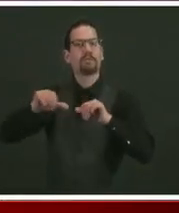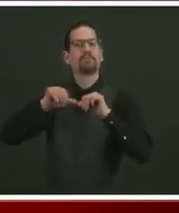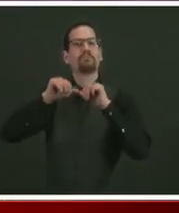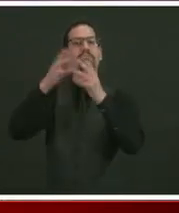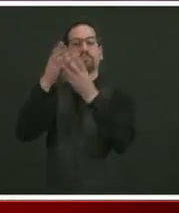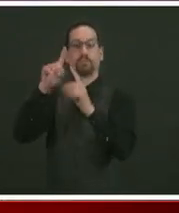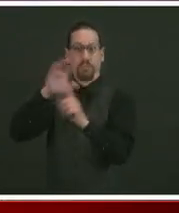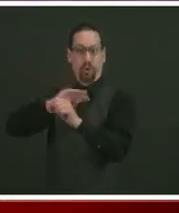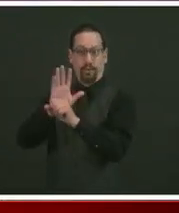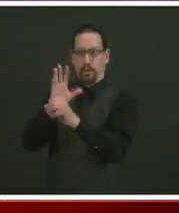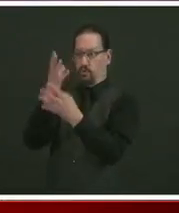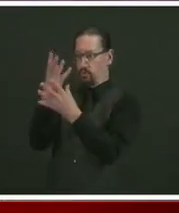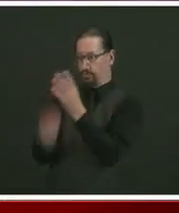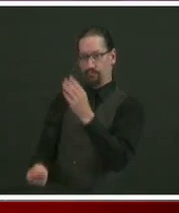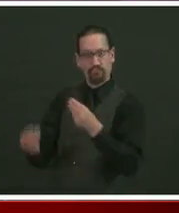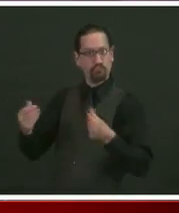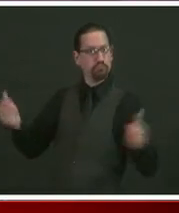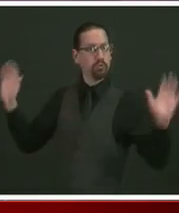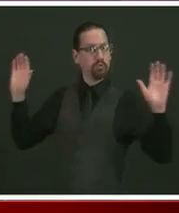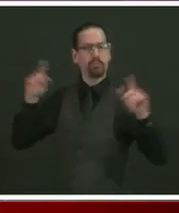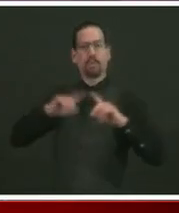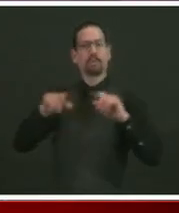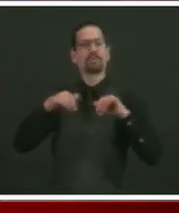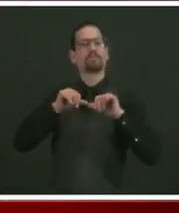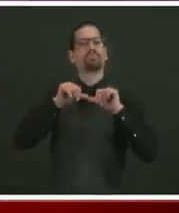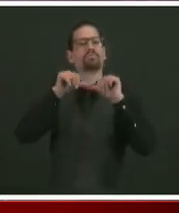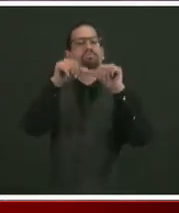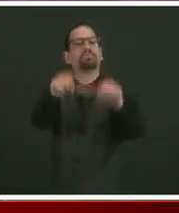way that is fair and equal and equitable across the board.